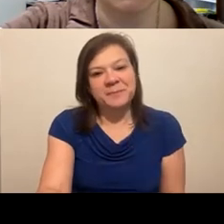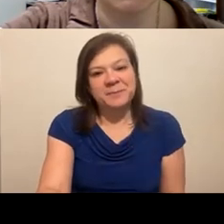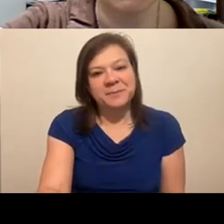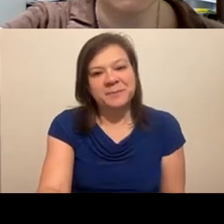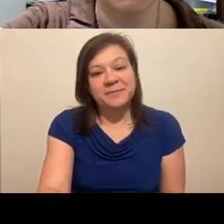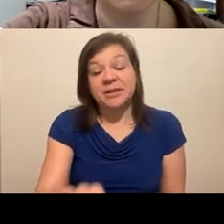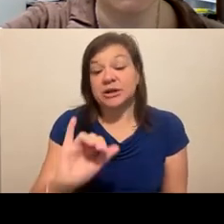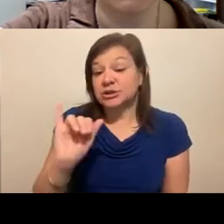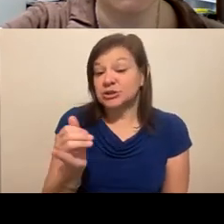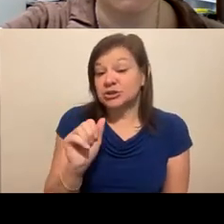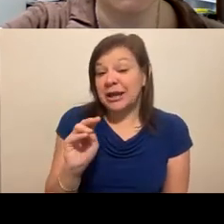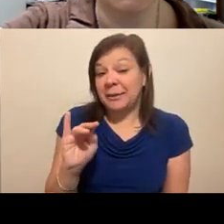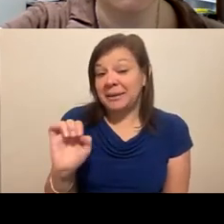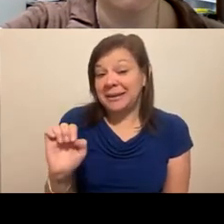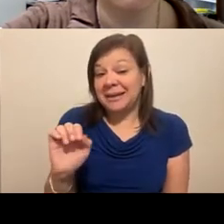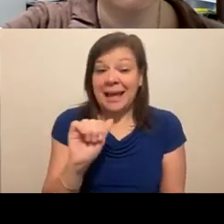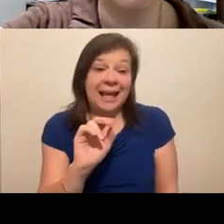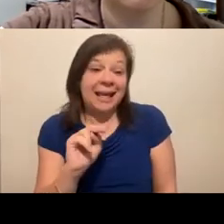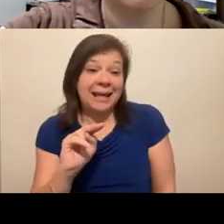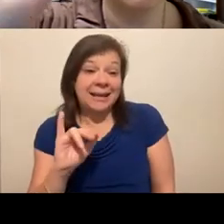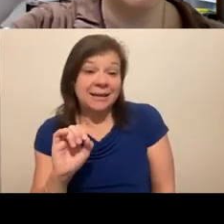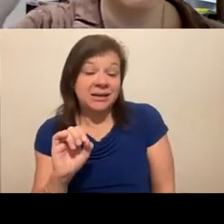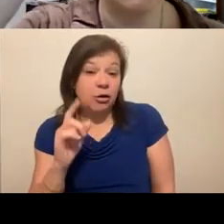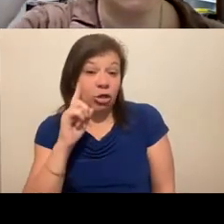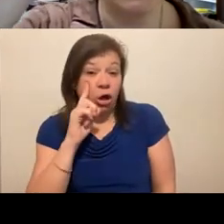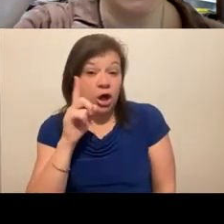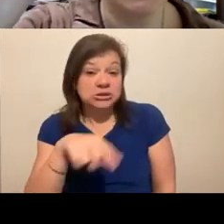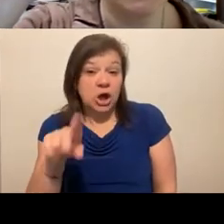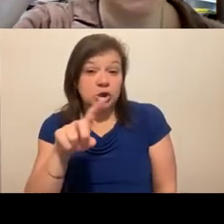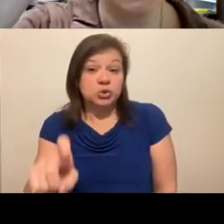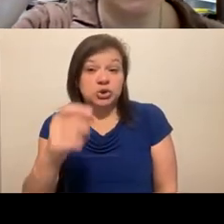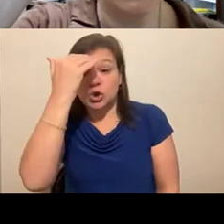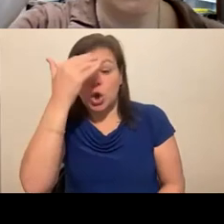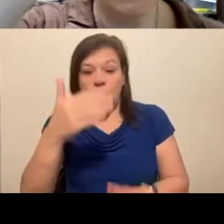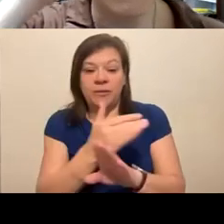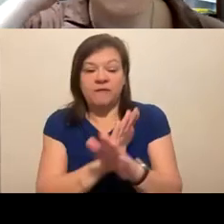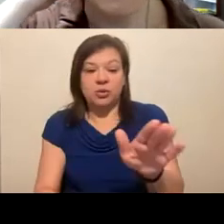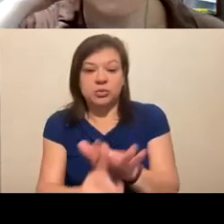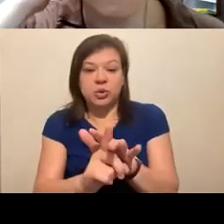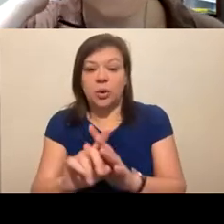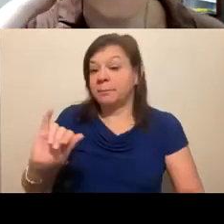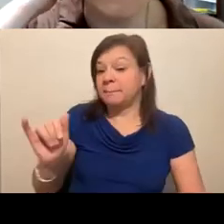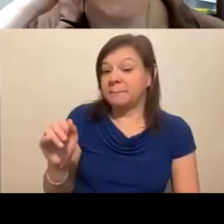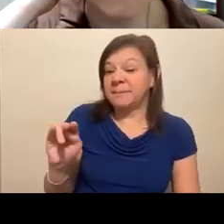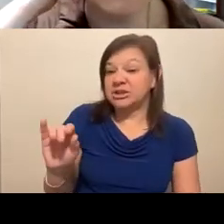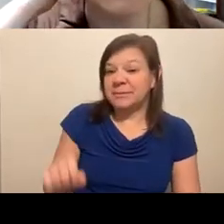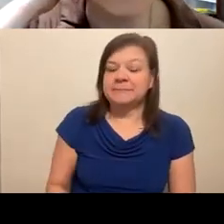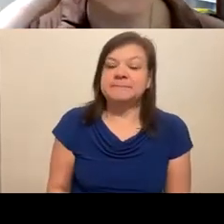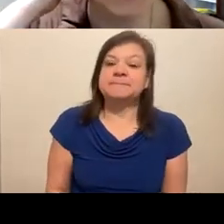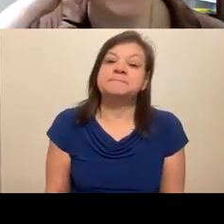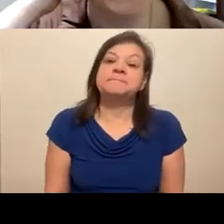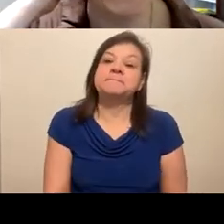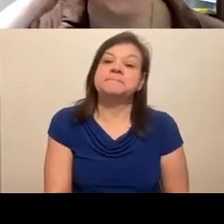Jamie, Annie, thoughts on what people should know before they go? Yes, Jamie. Yeah, I'll say,